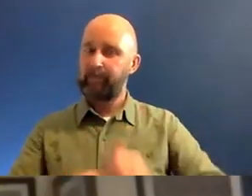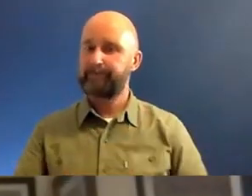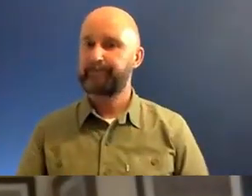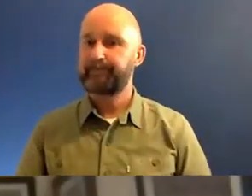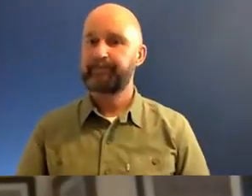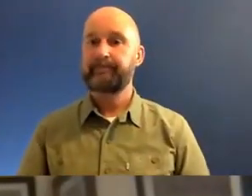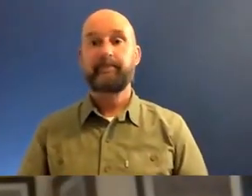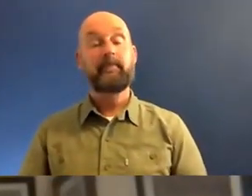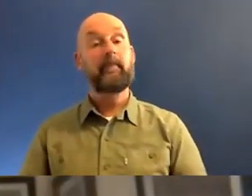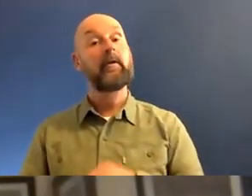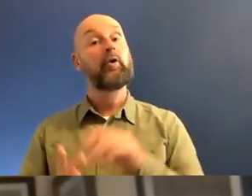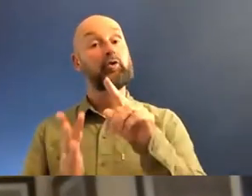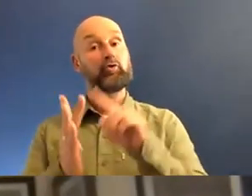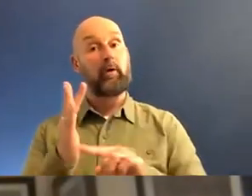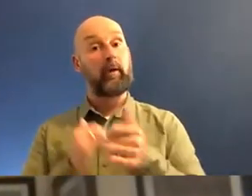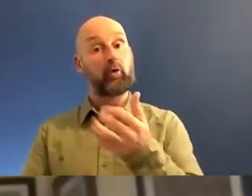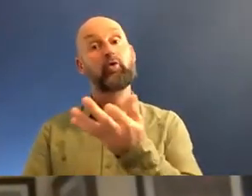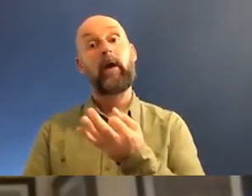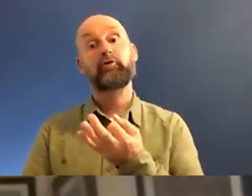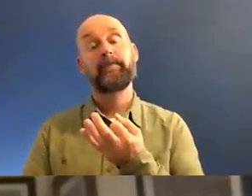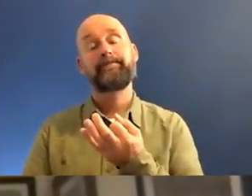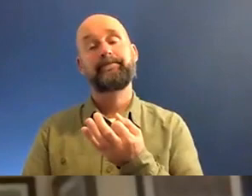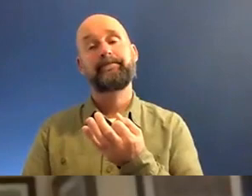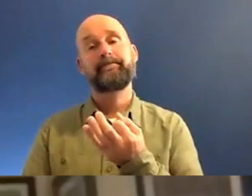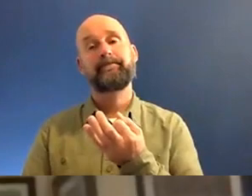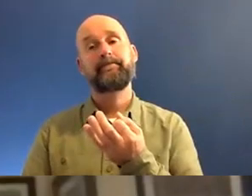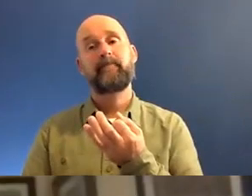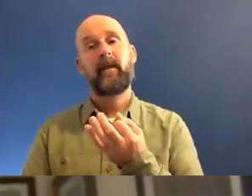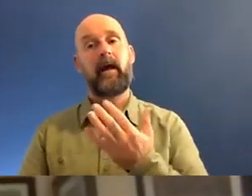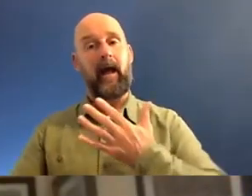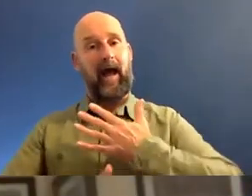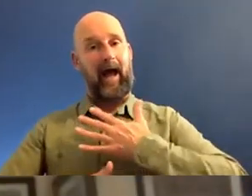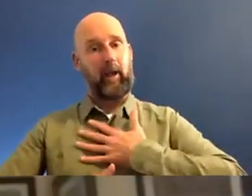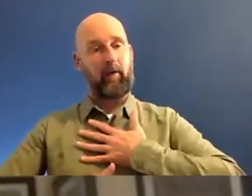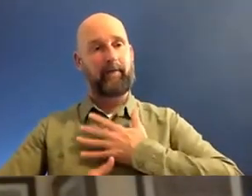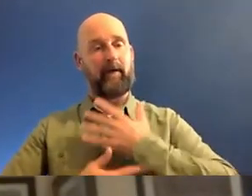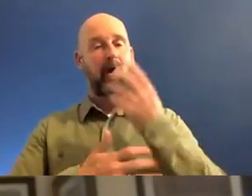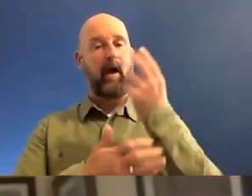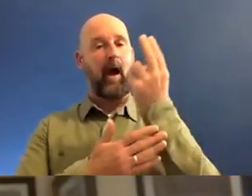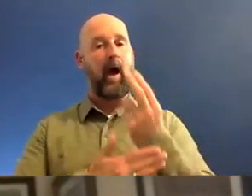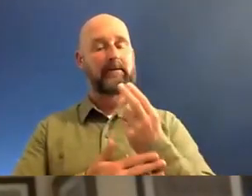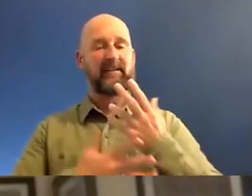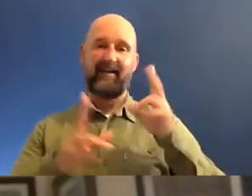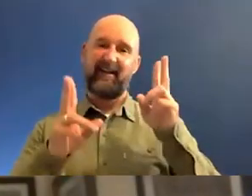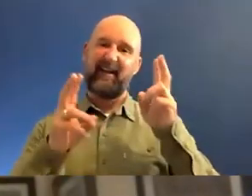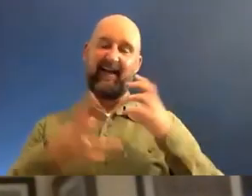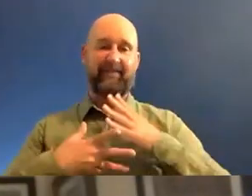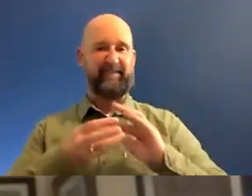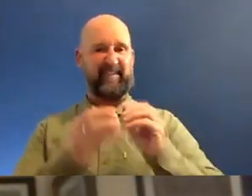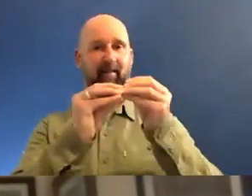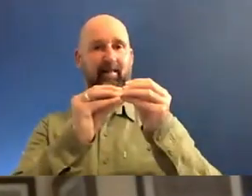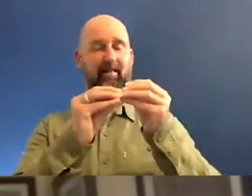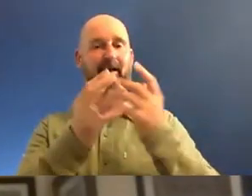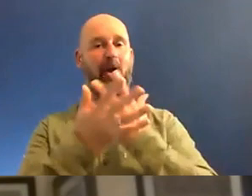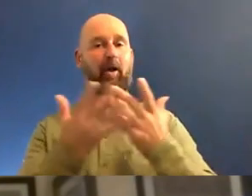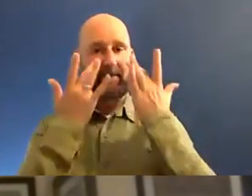Good question. I mean, most of my work, I love the physical aspect of art. So I used to do lots and lots of like